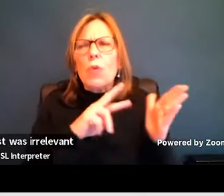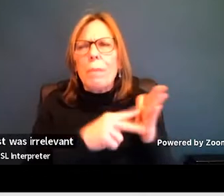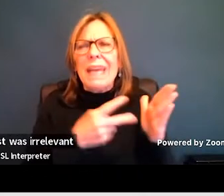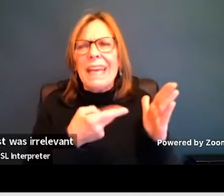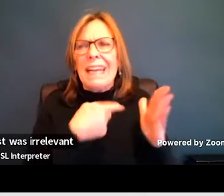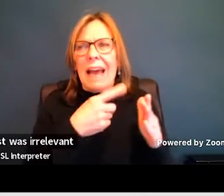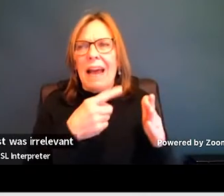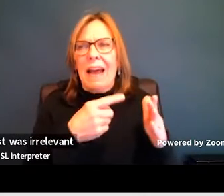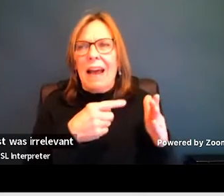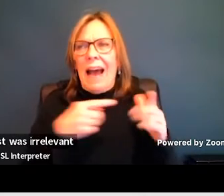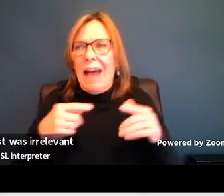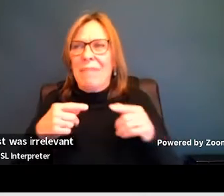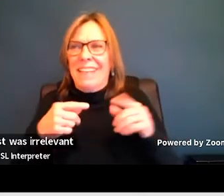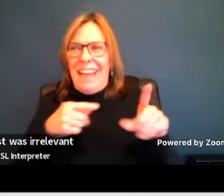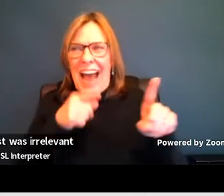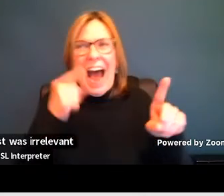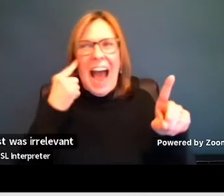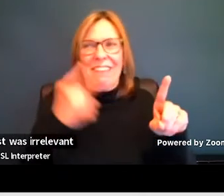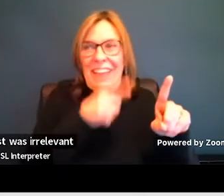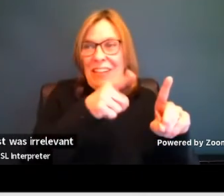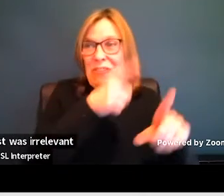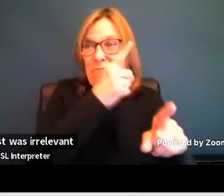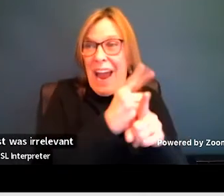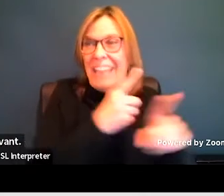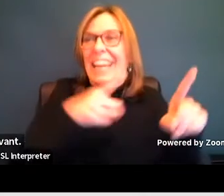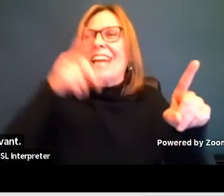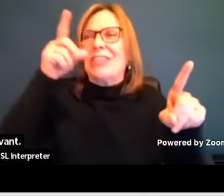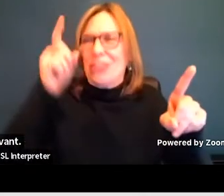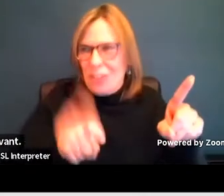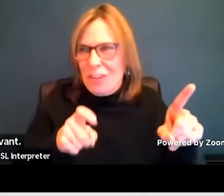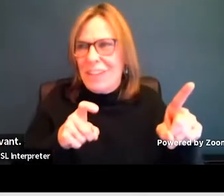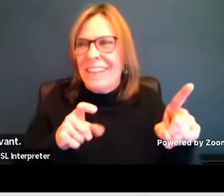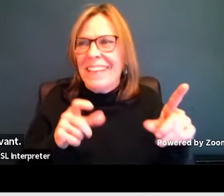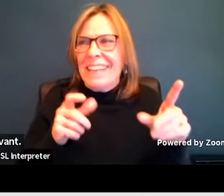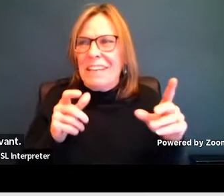probably should be irrelevant, but it is irrelevant. It is.